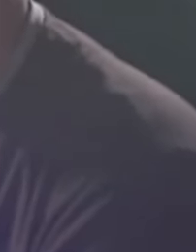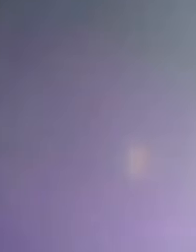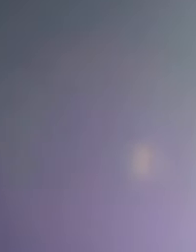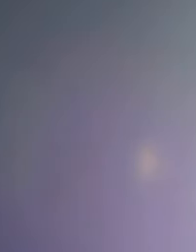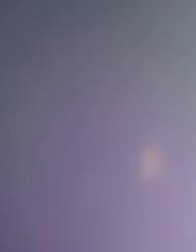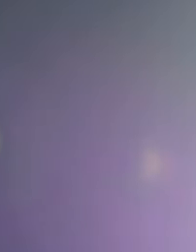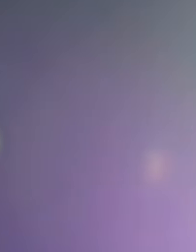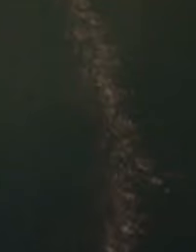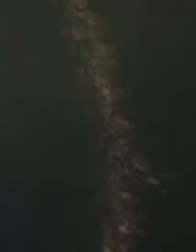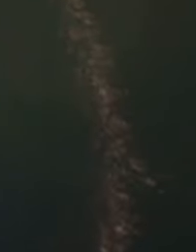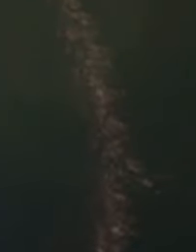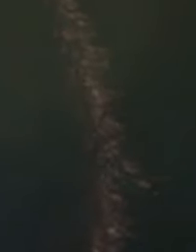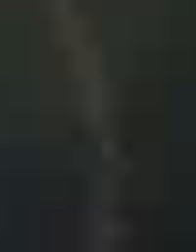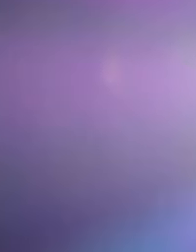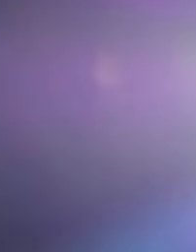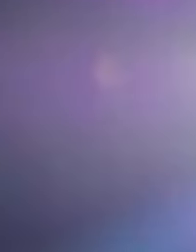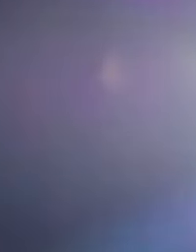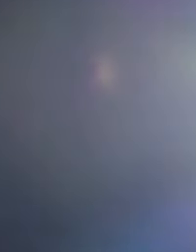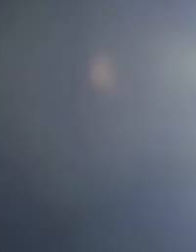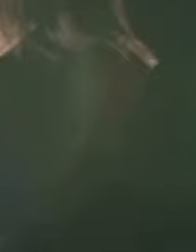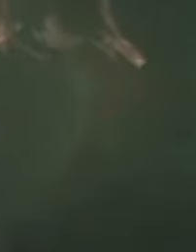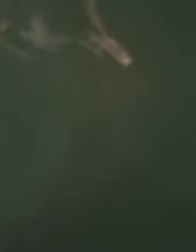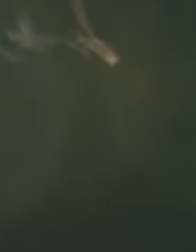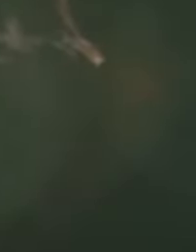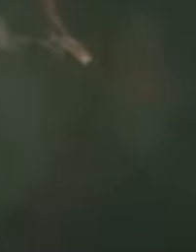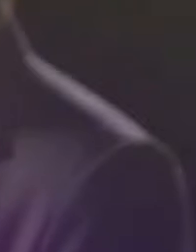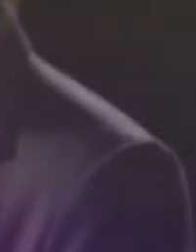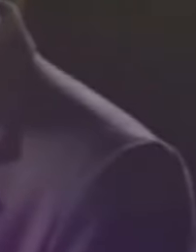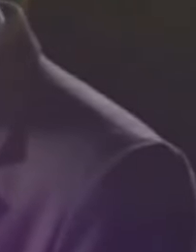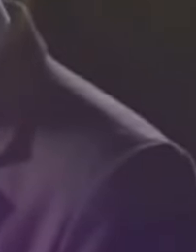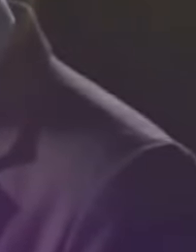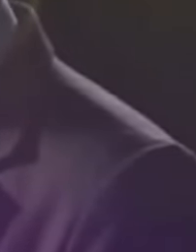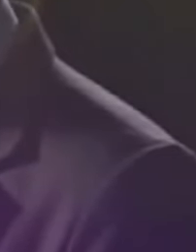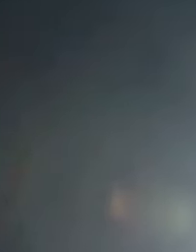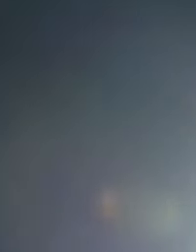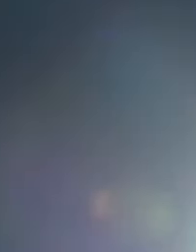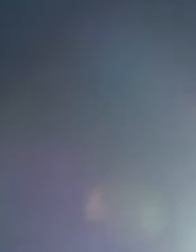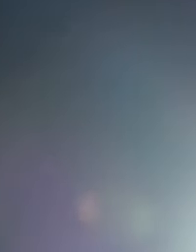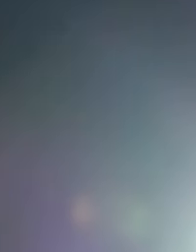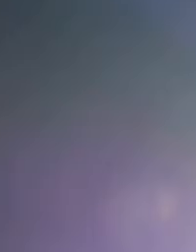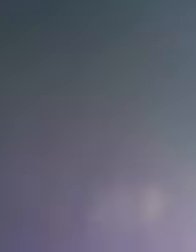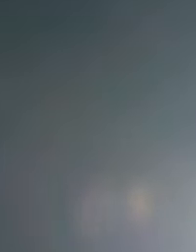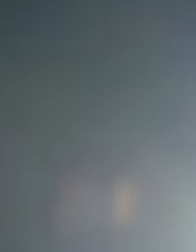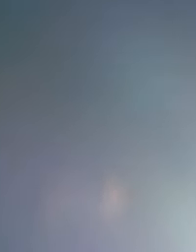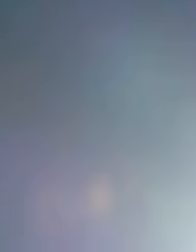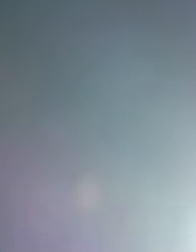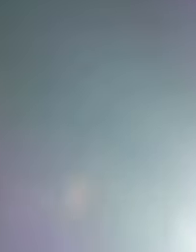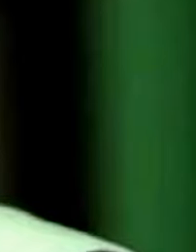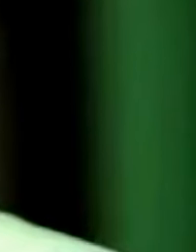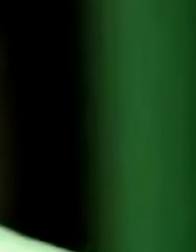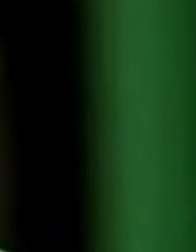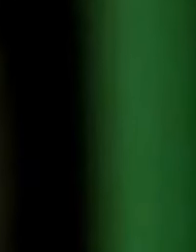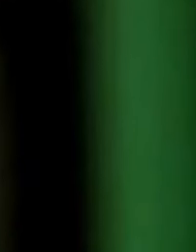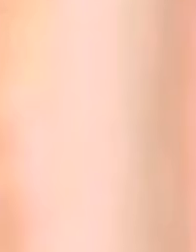producers, script writers, on-air presenters, news reporters, sports analysts. We spend